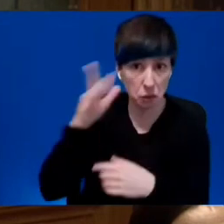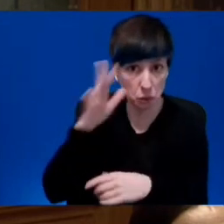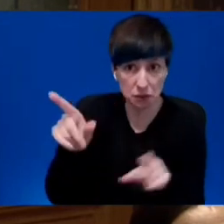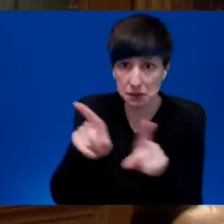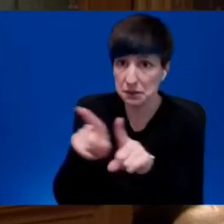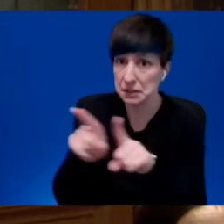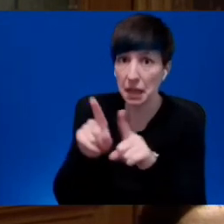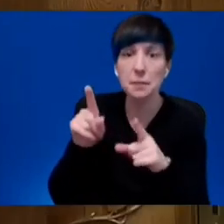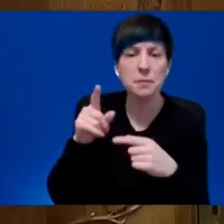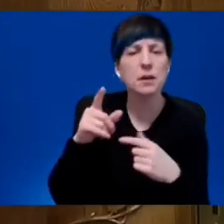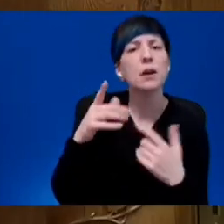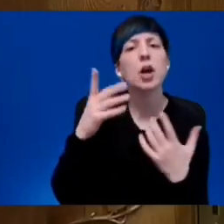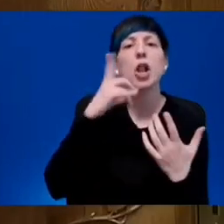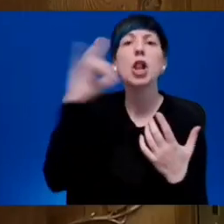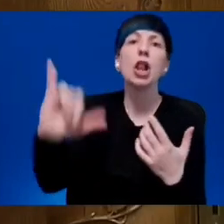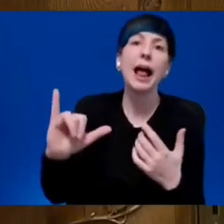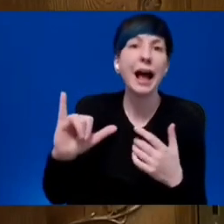Mr.